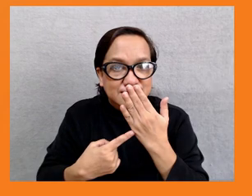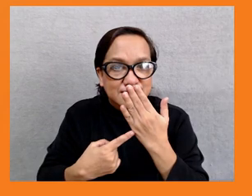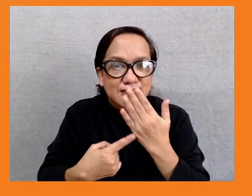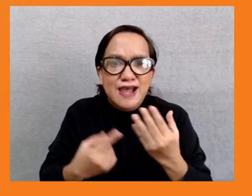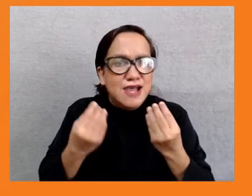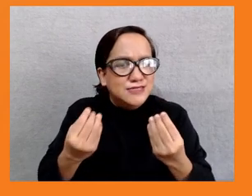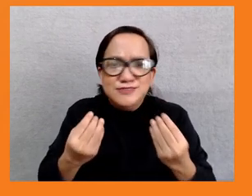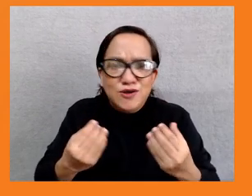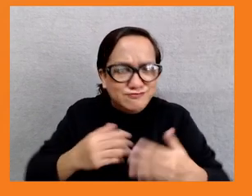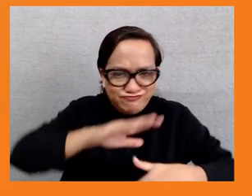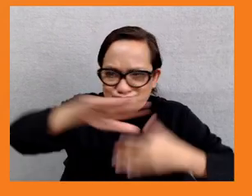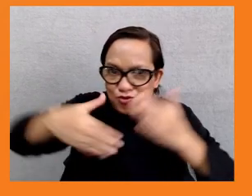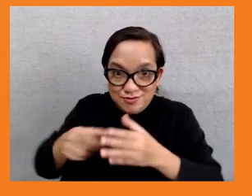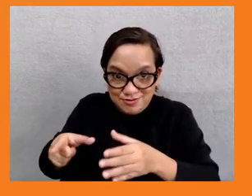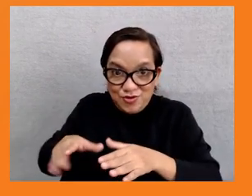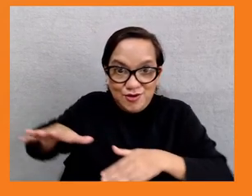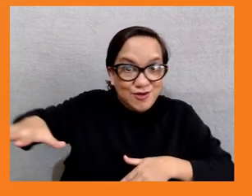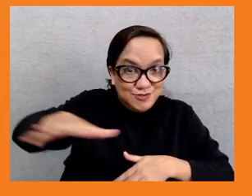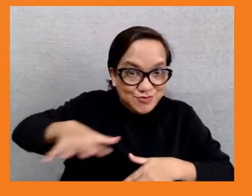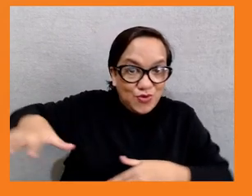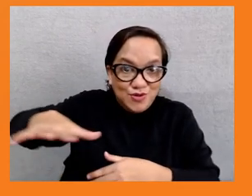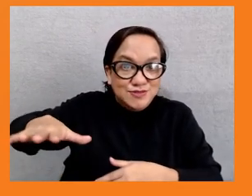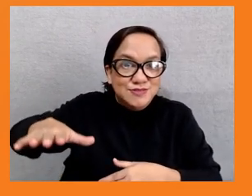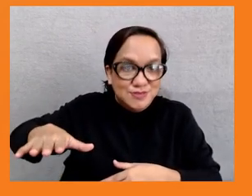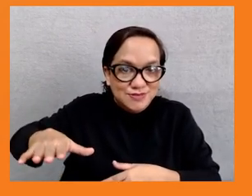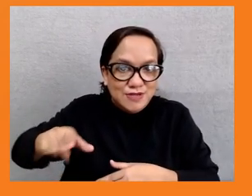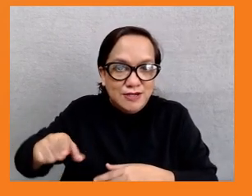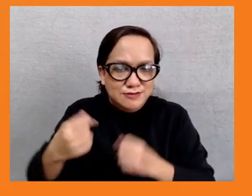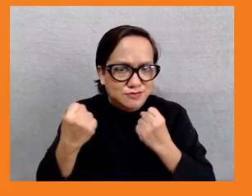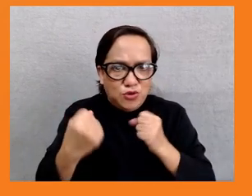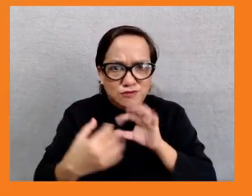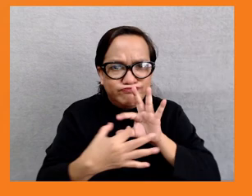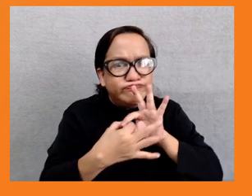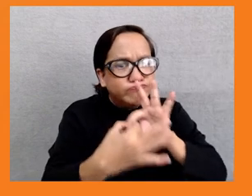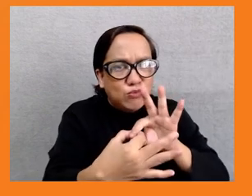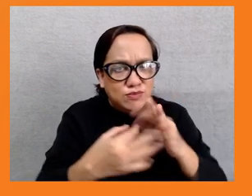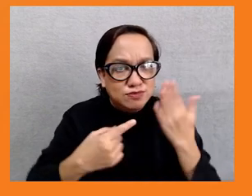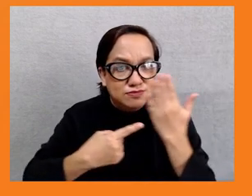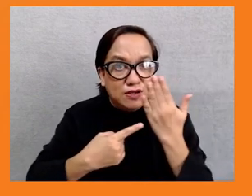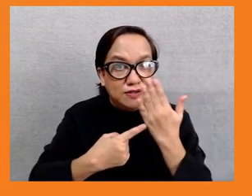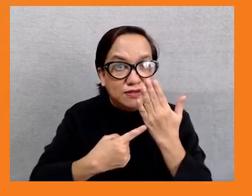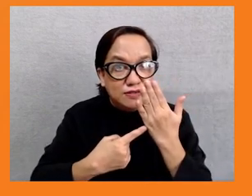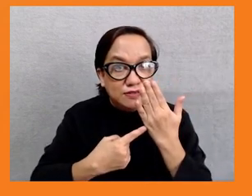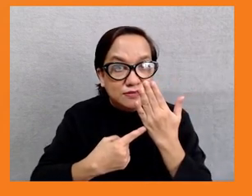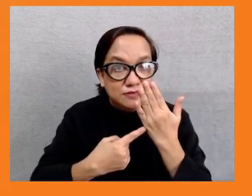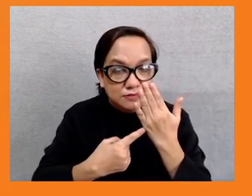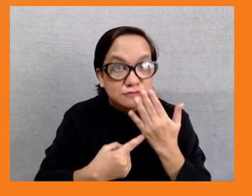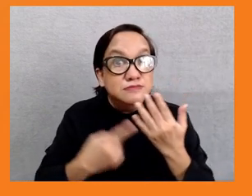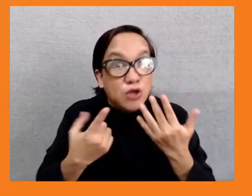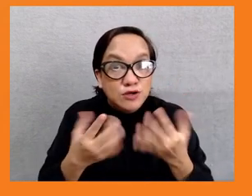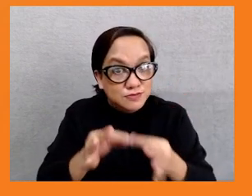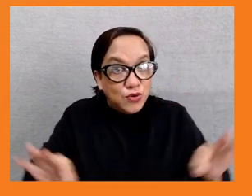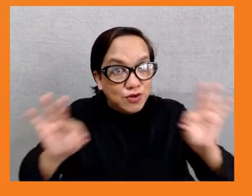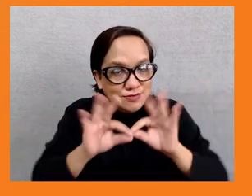of these different areas, there's an emphasis on inclusivity. How can we make these technologies more inclusive? And you can just